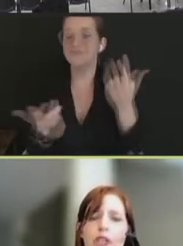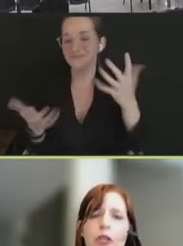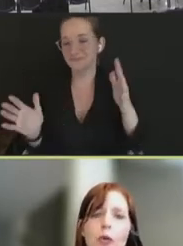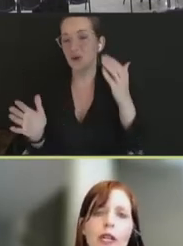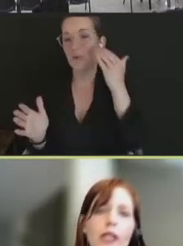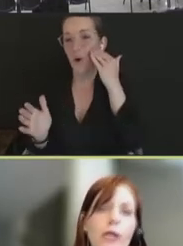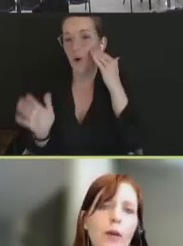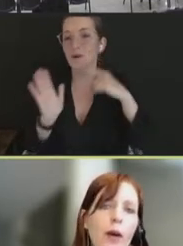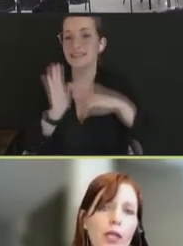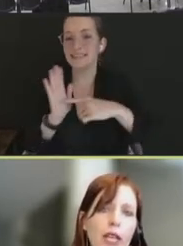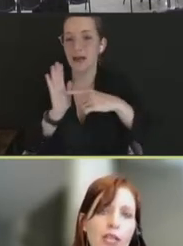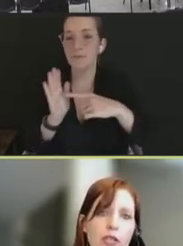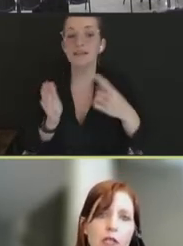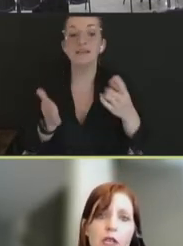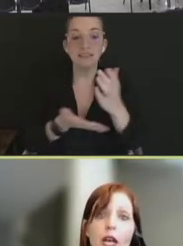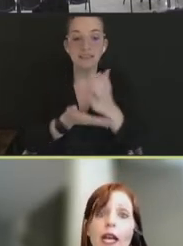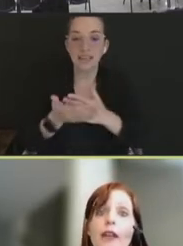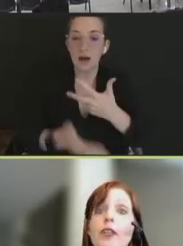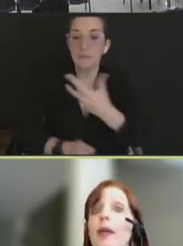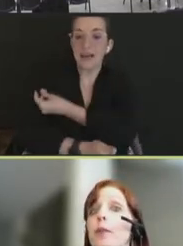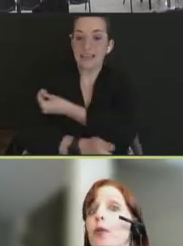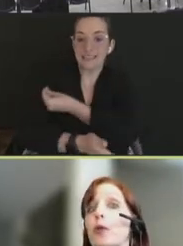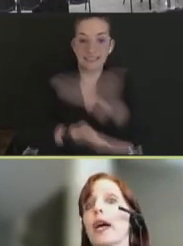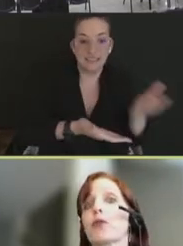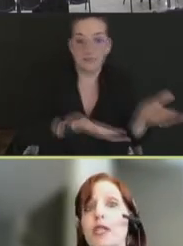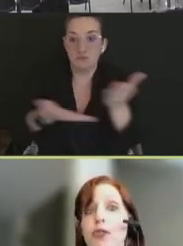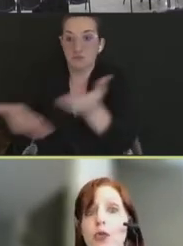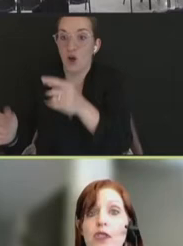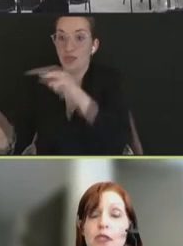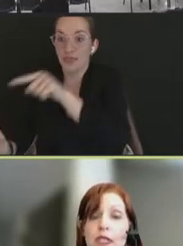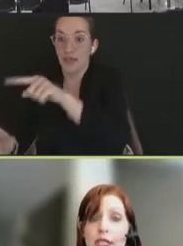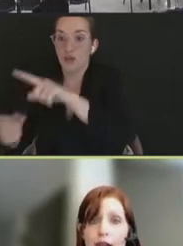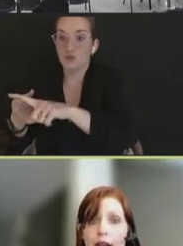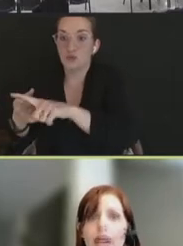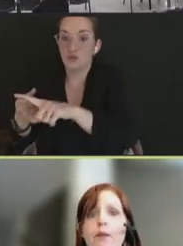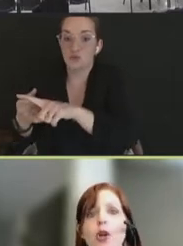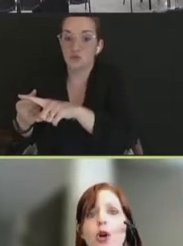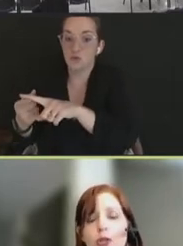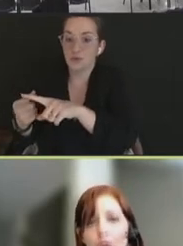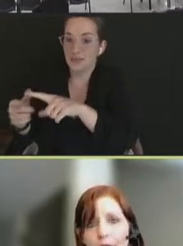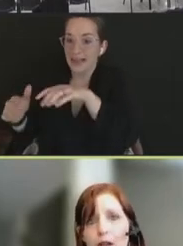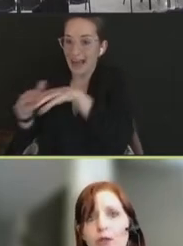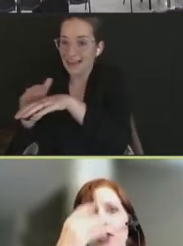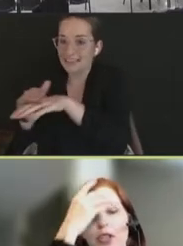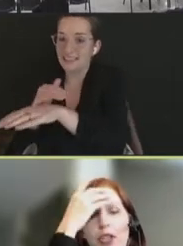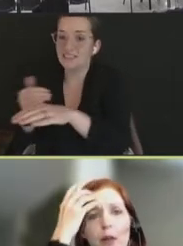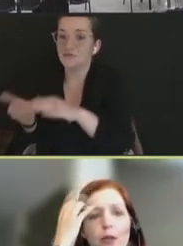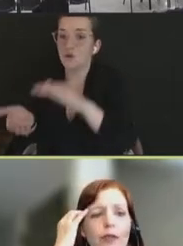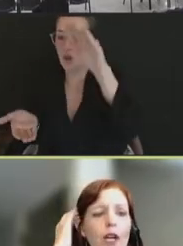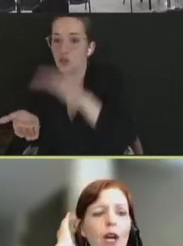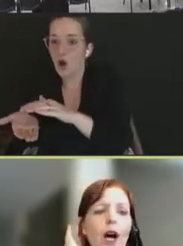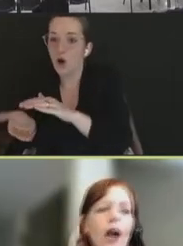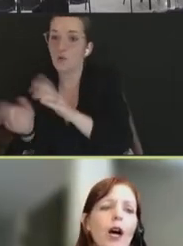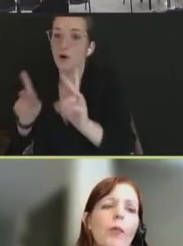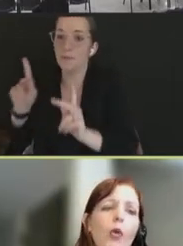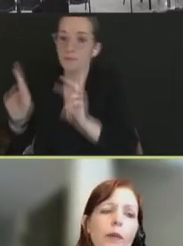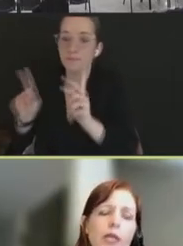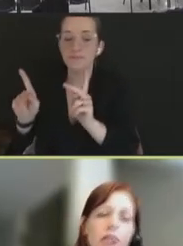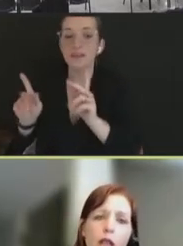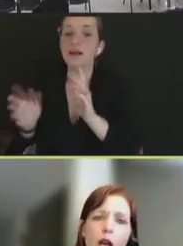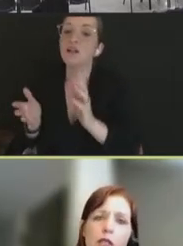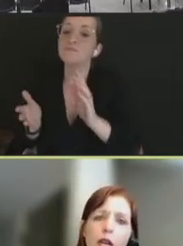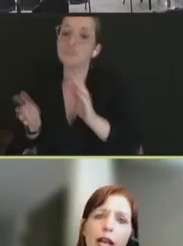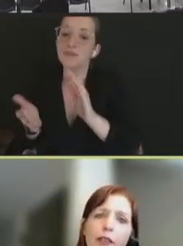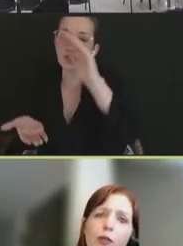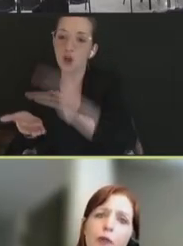to reach lower-income populations, and then people who had resources and time called around, took a number of appointment